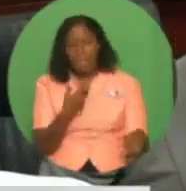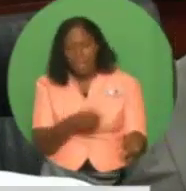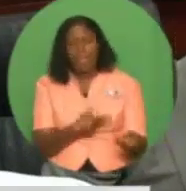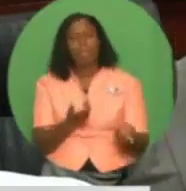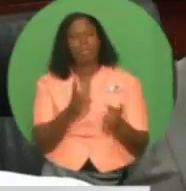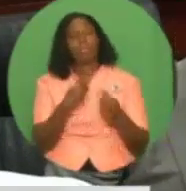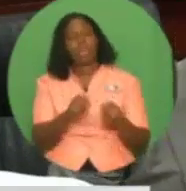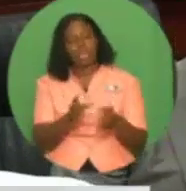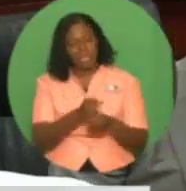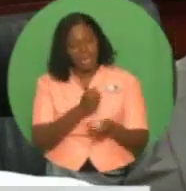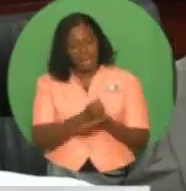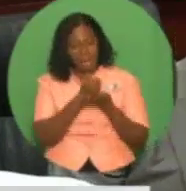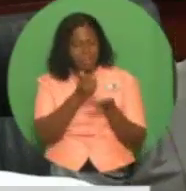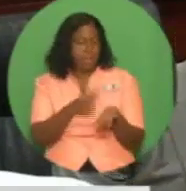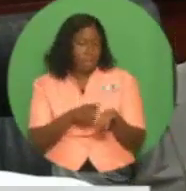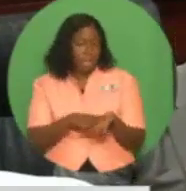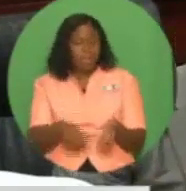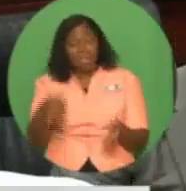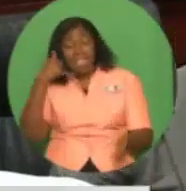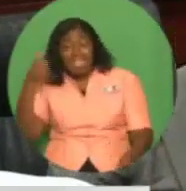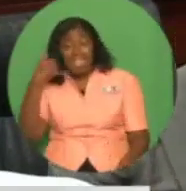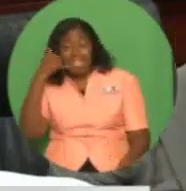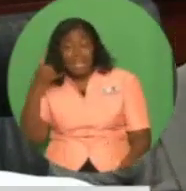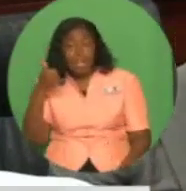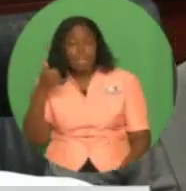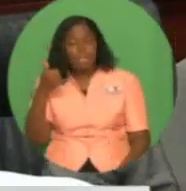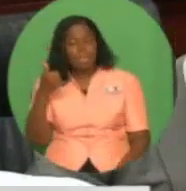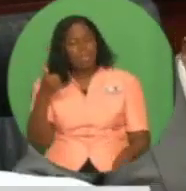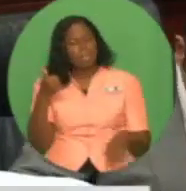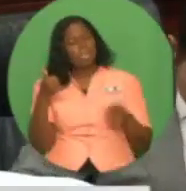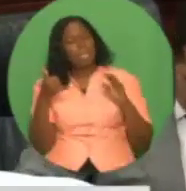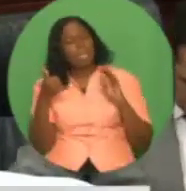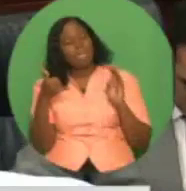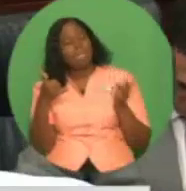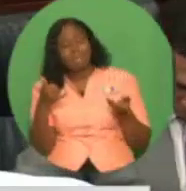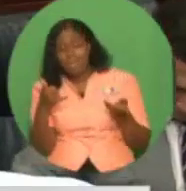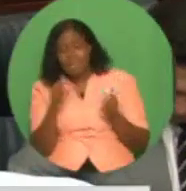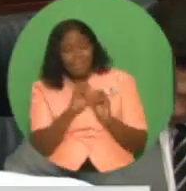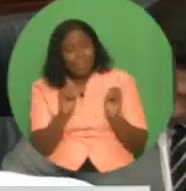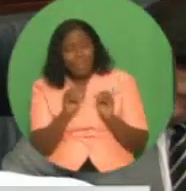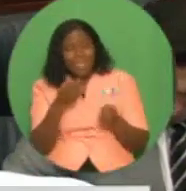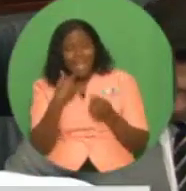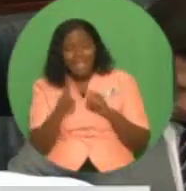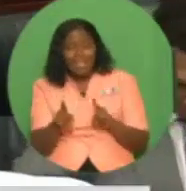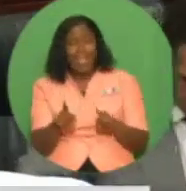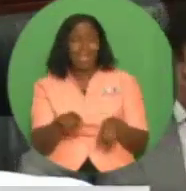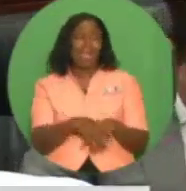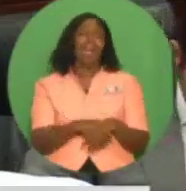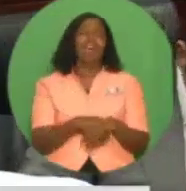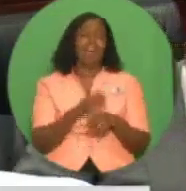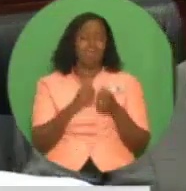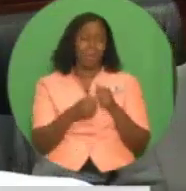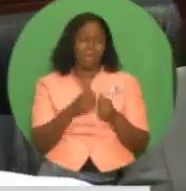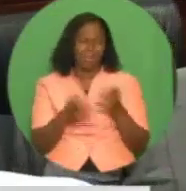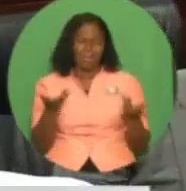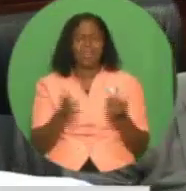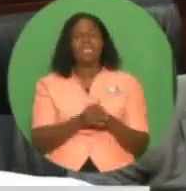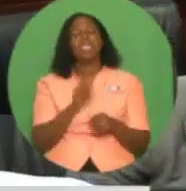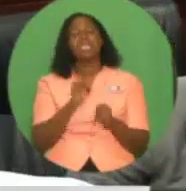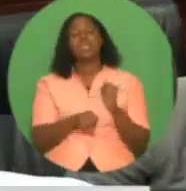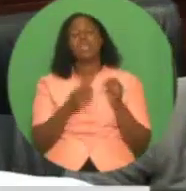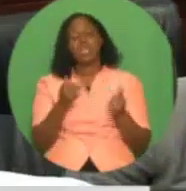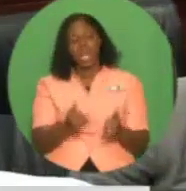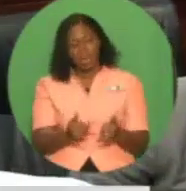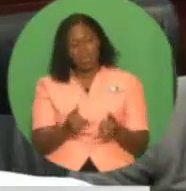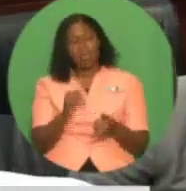seek help in situations of distress. The current operational structure is being reviewed, and where necessary, it